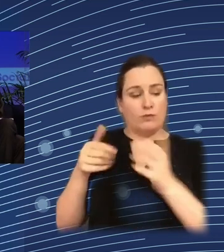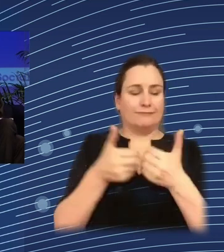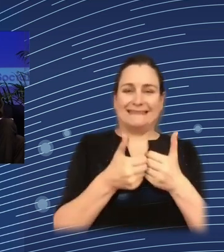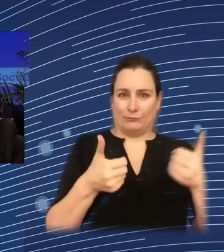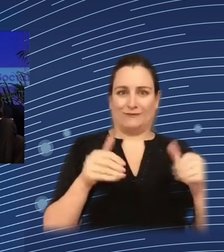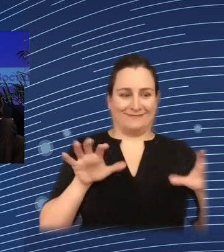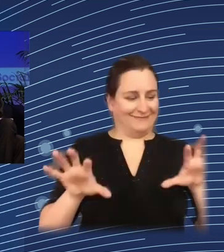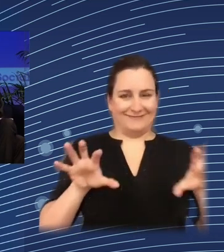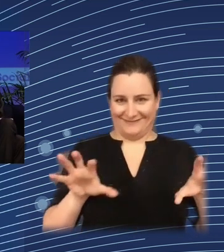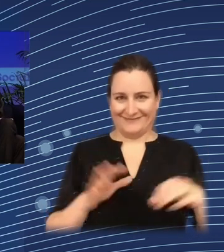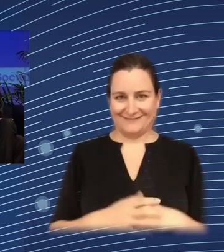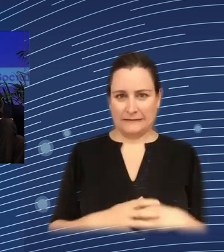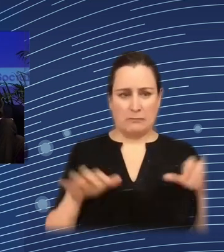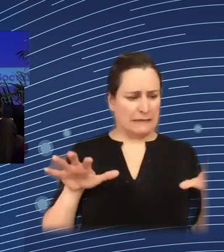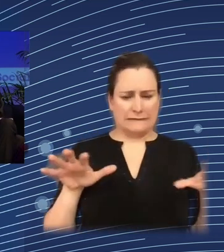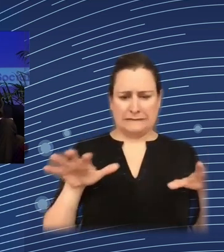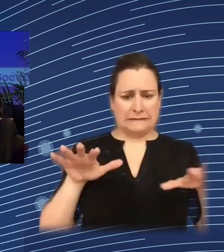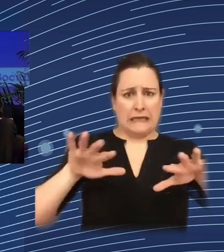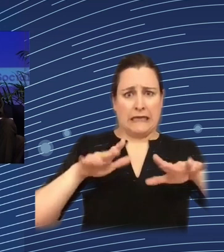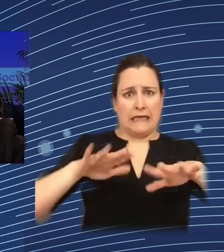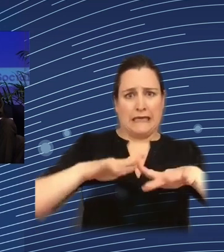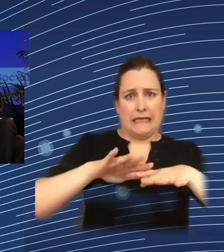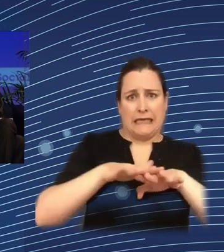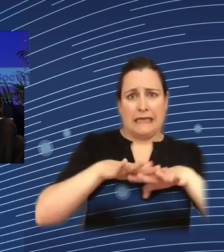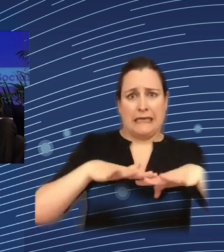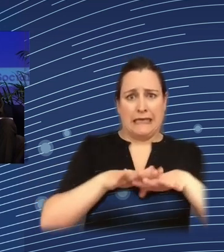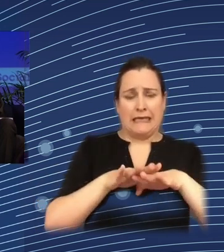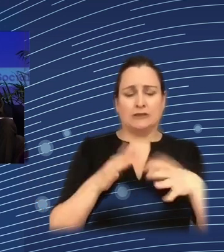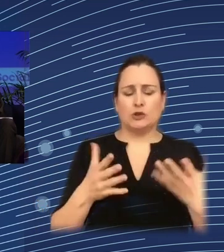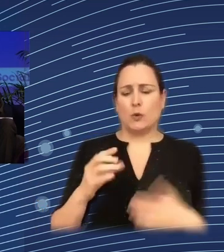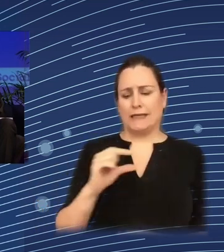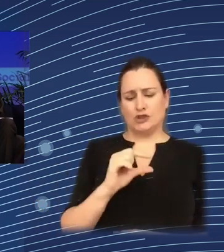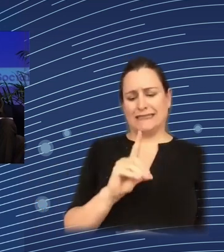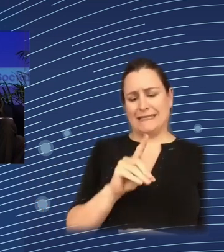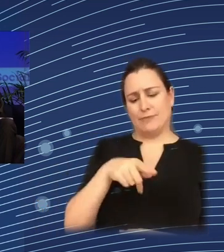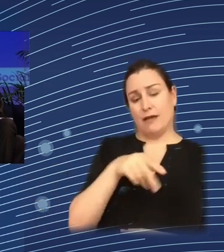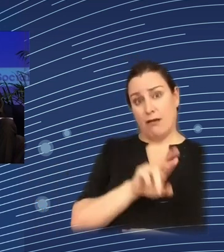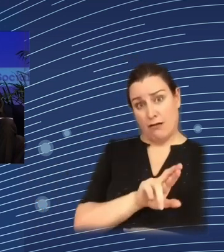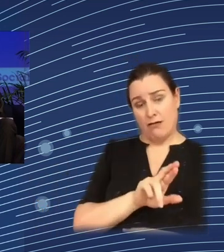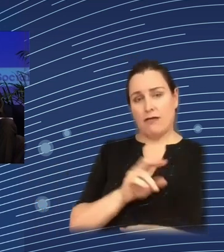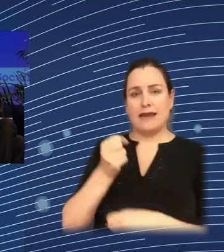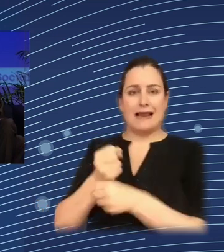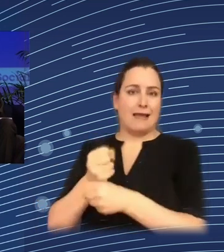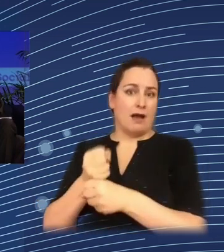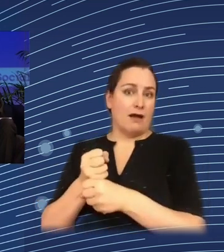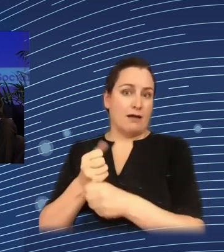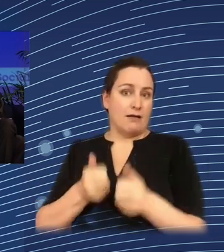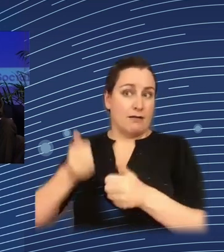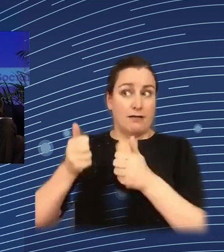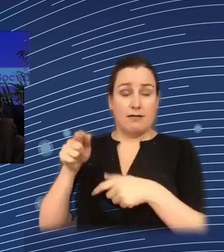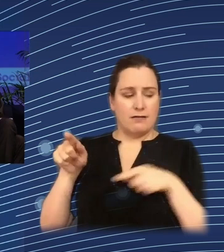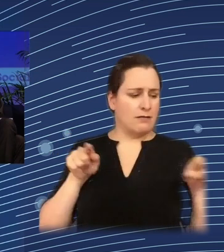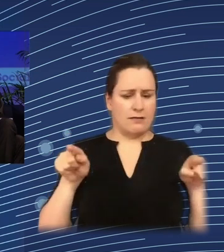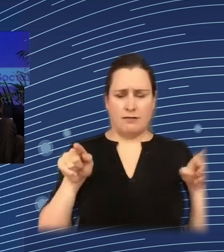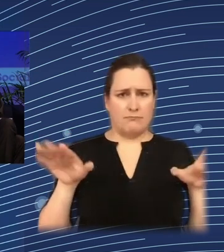so what how do you see the role of GDPR and data protection authorities in tackling it challenges of workers who